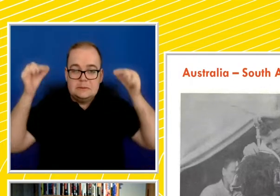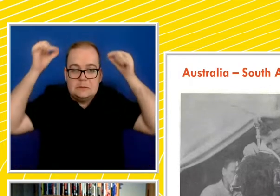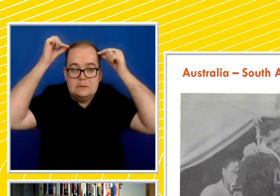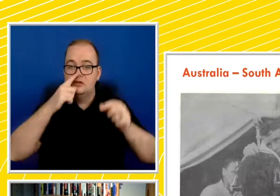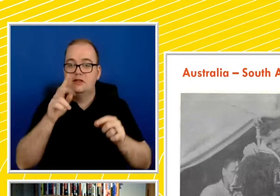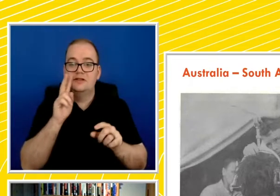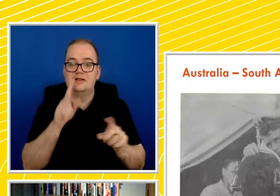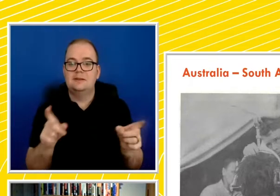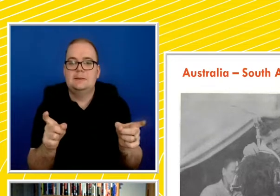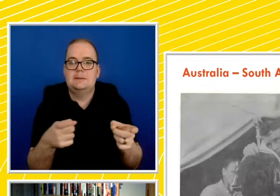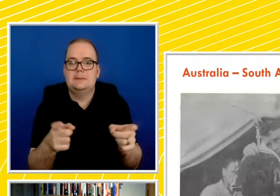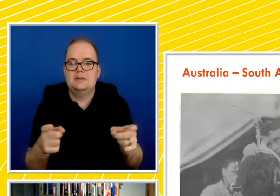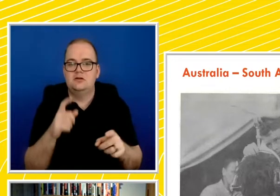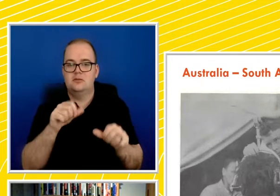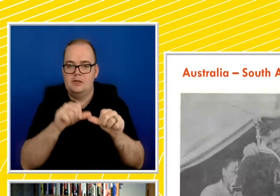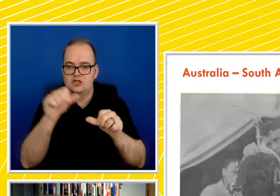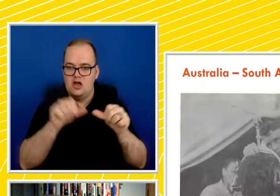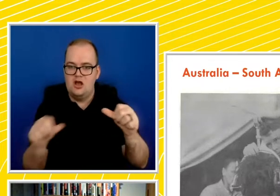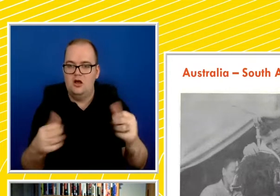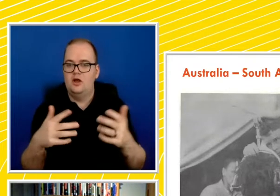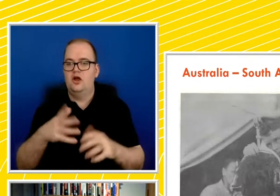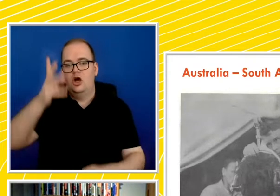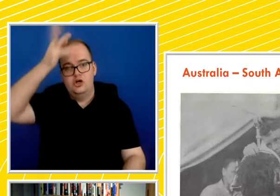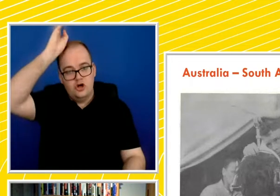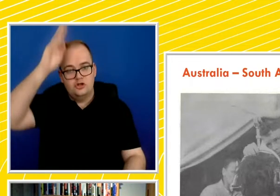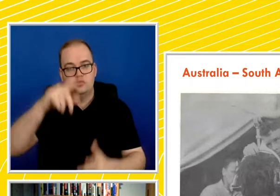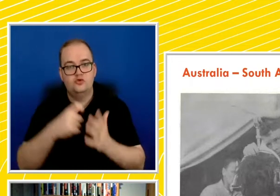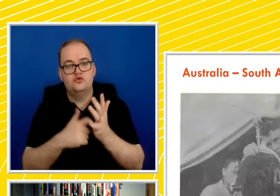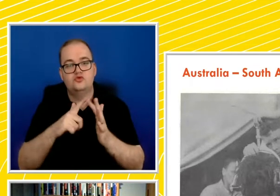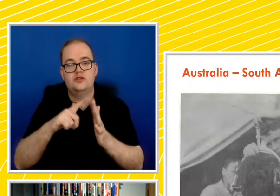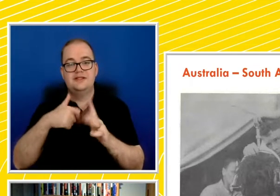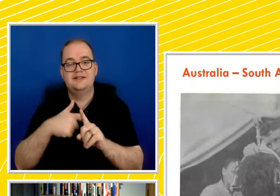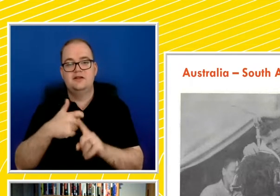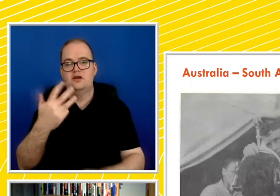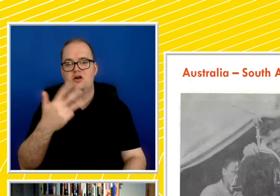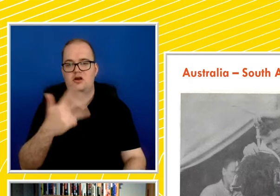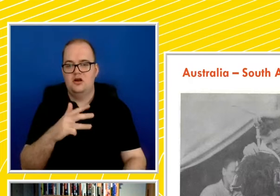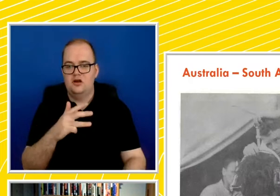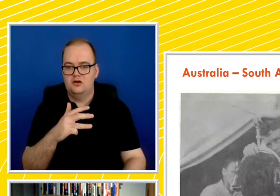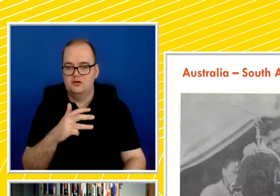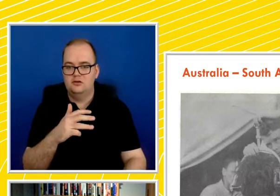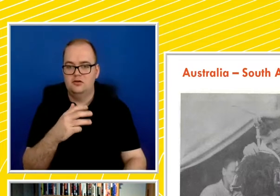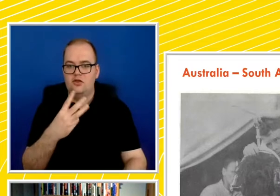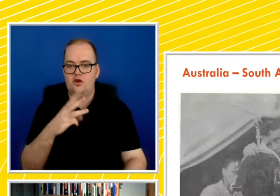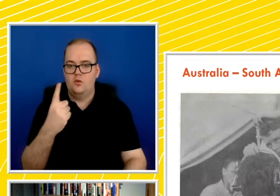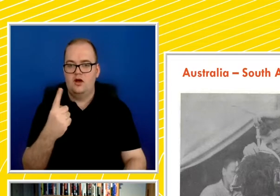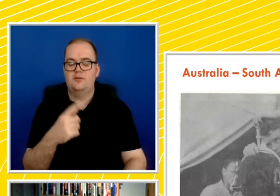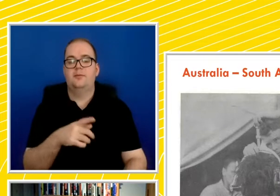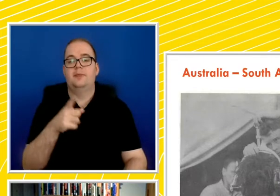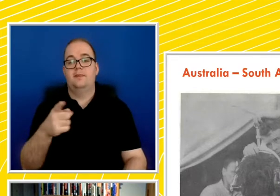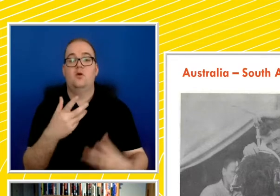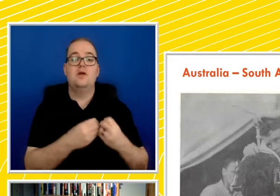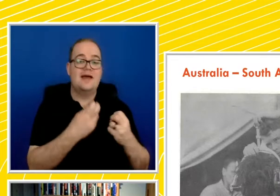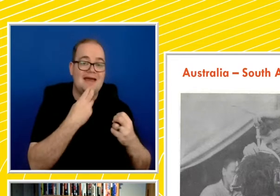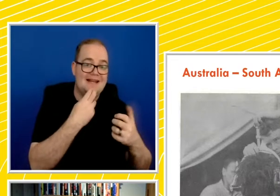Cockatoo Creek in 1931. It was with a Harvard joint expedition with Adelaide University,